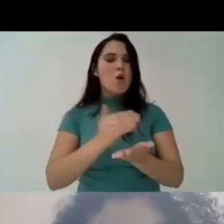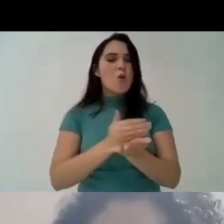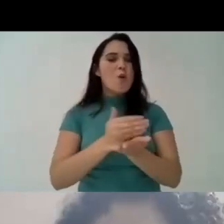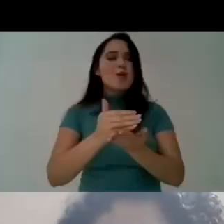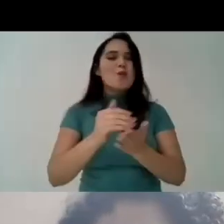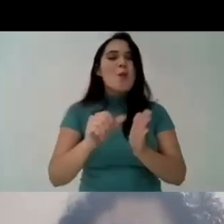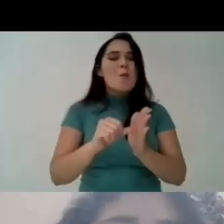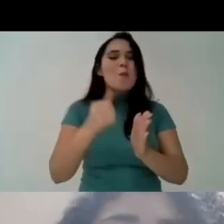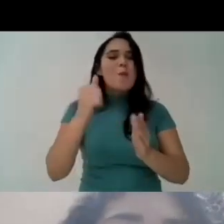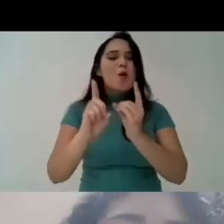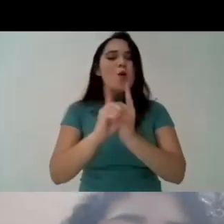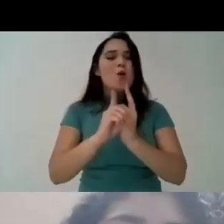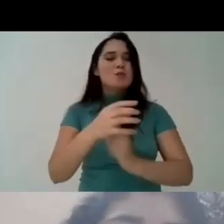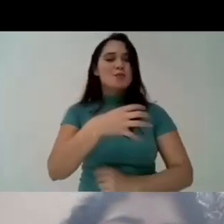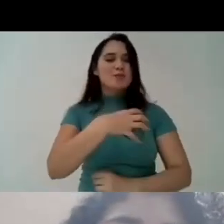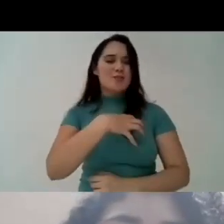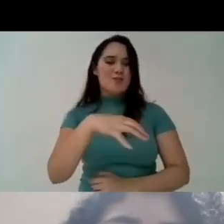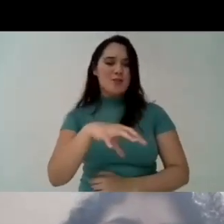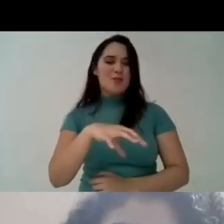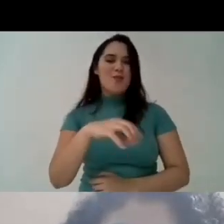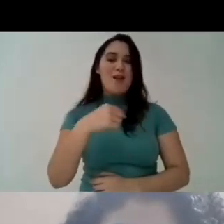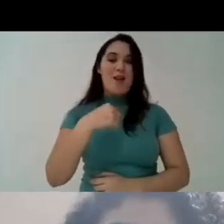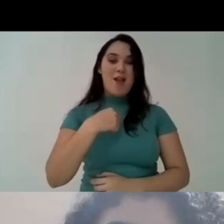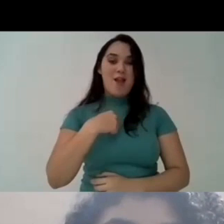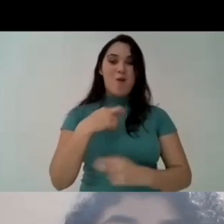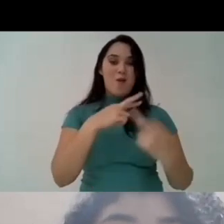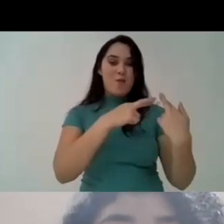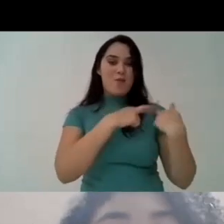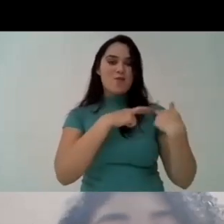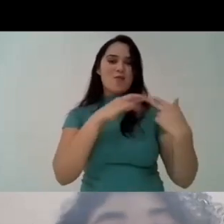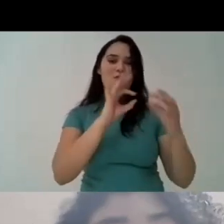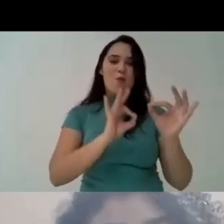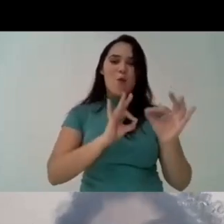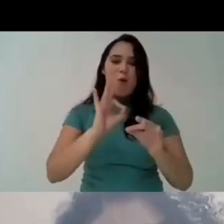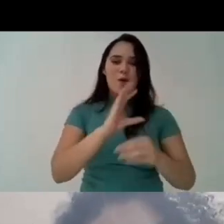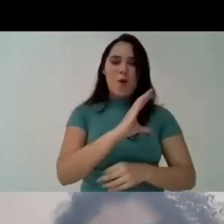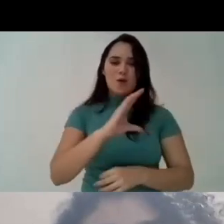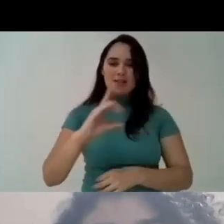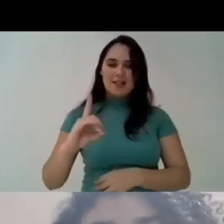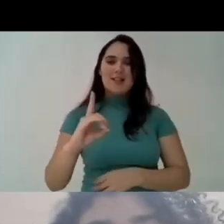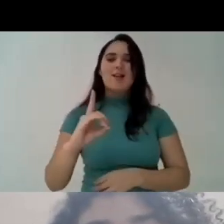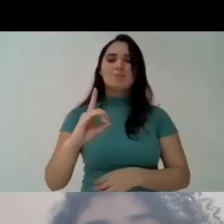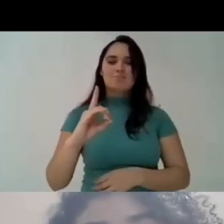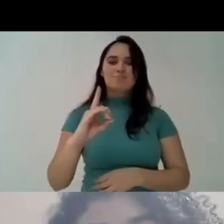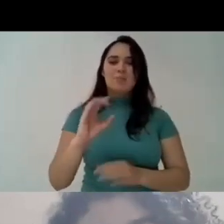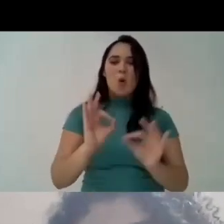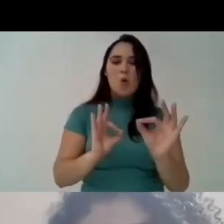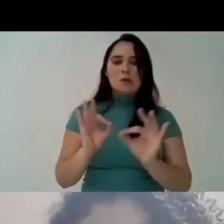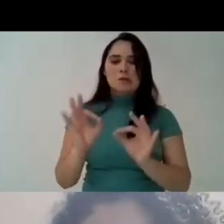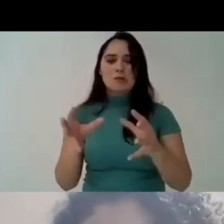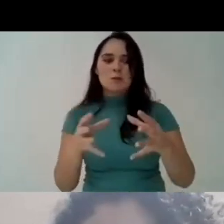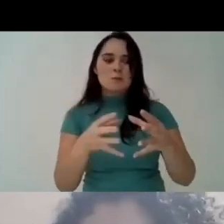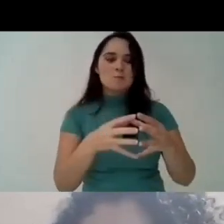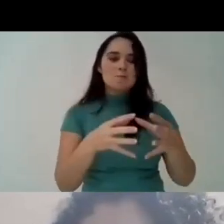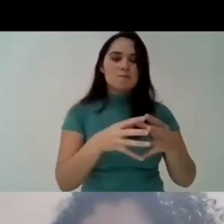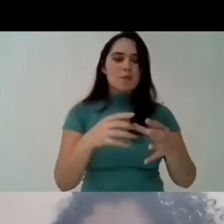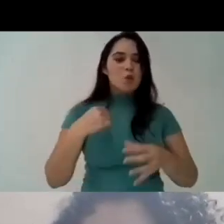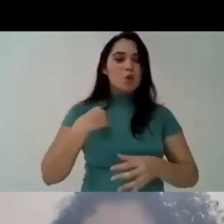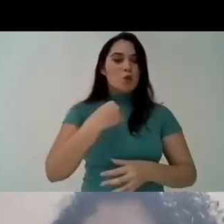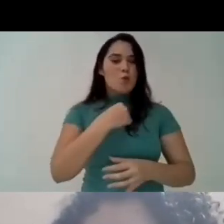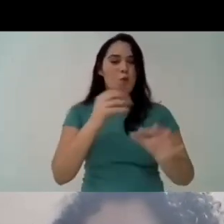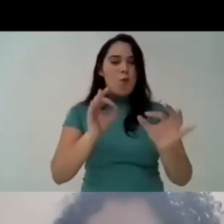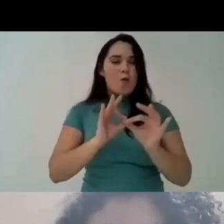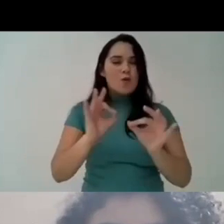where i coordinated uh such a conference and um when we